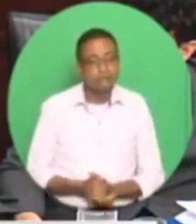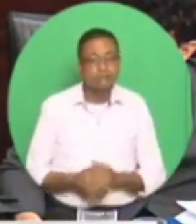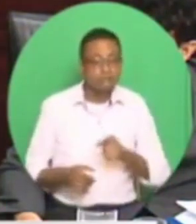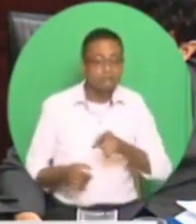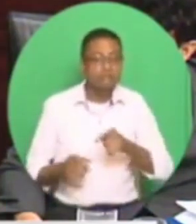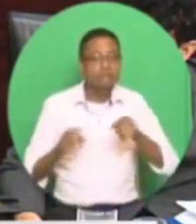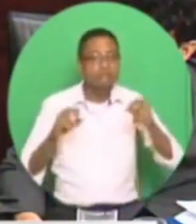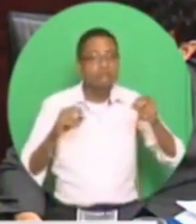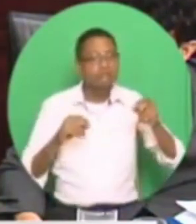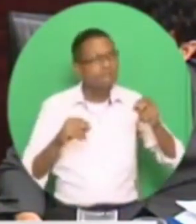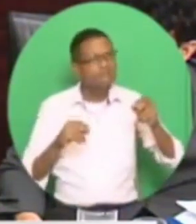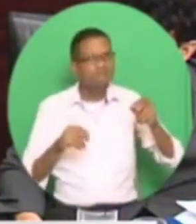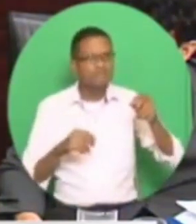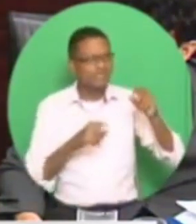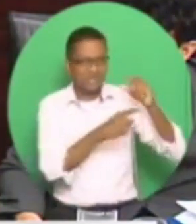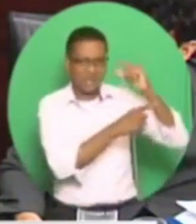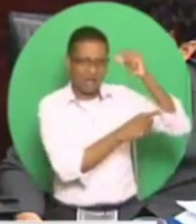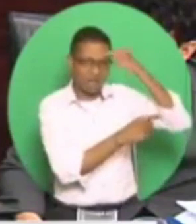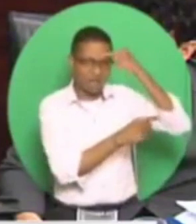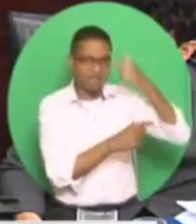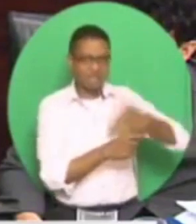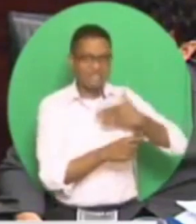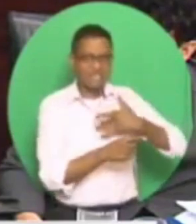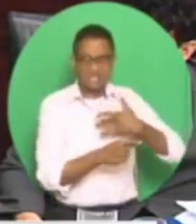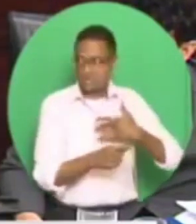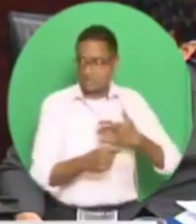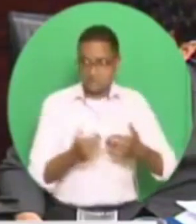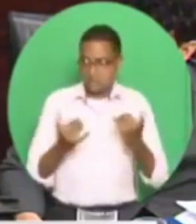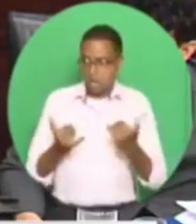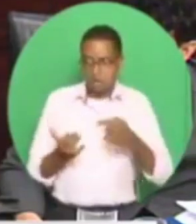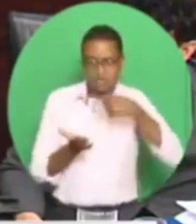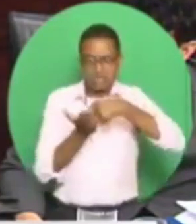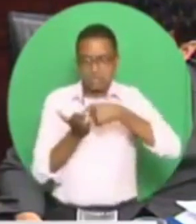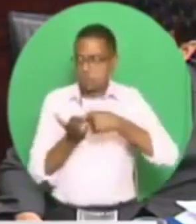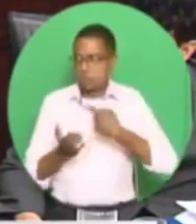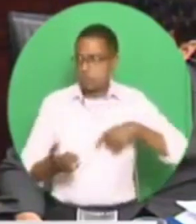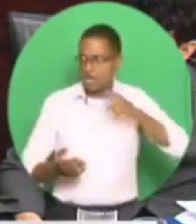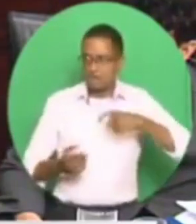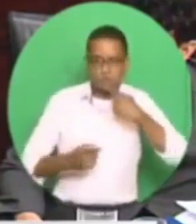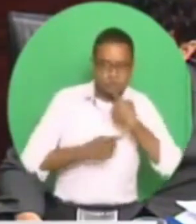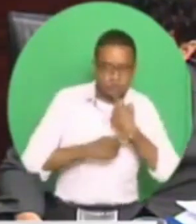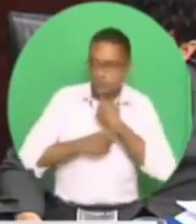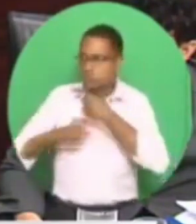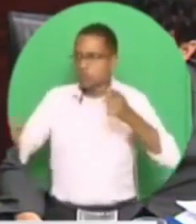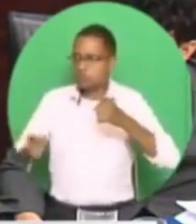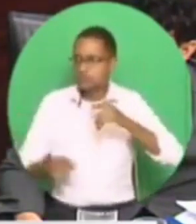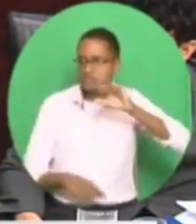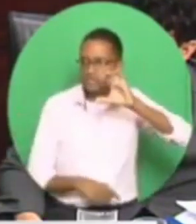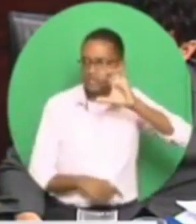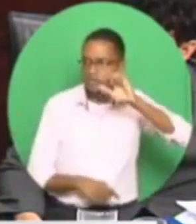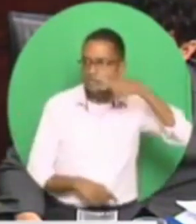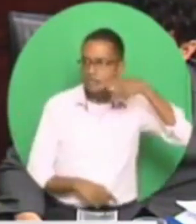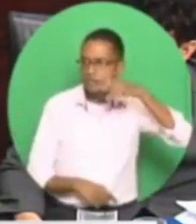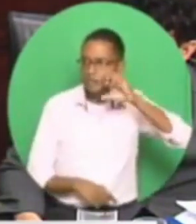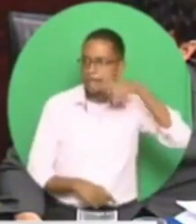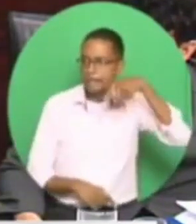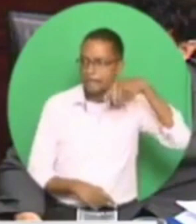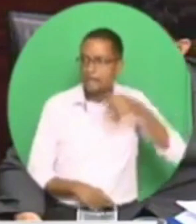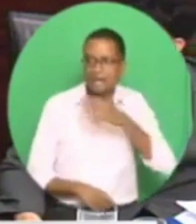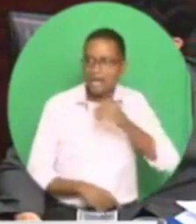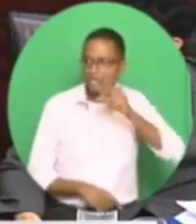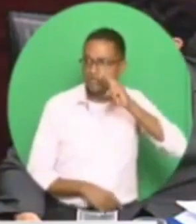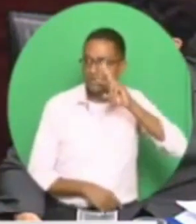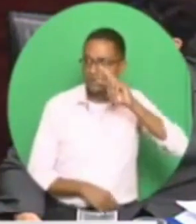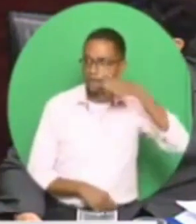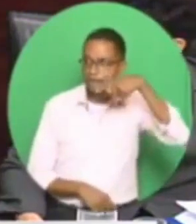felt because it is an election, they must announce CPEP and URP. So he announced an increase in the minimum wage